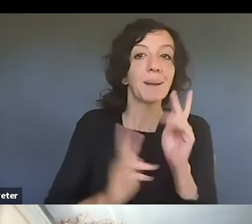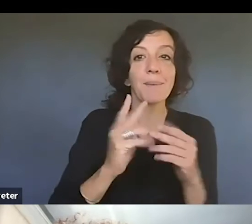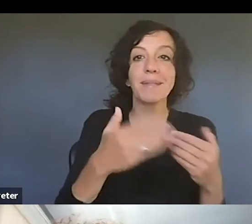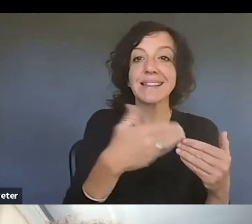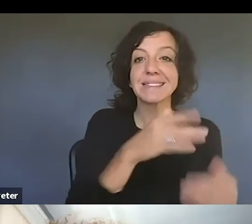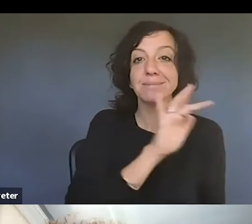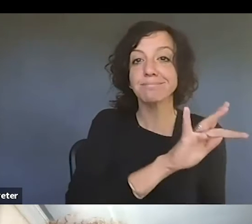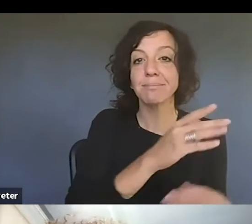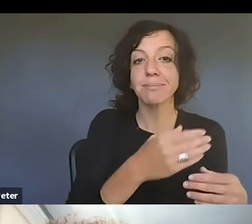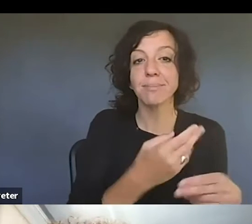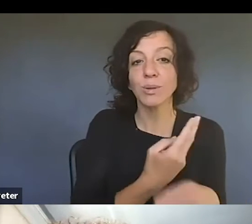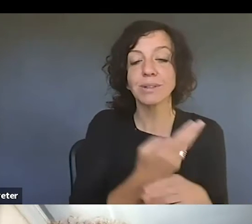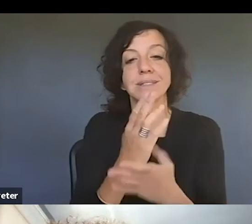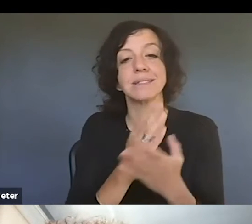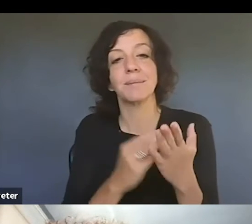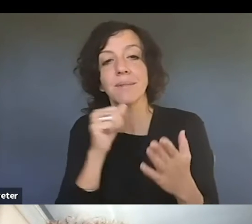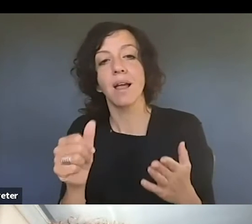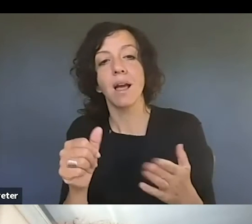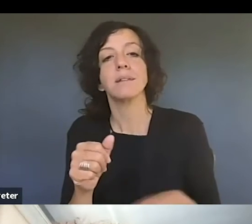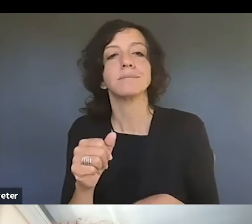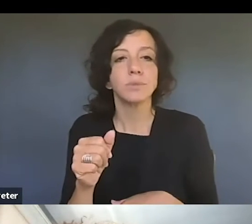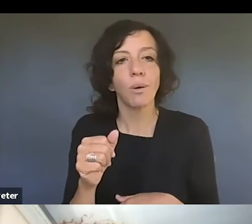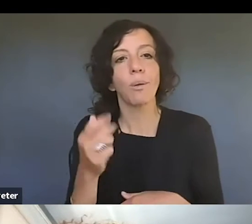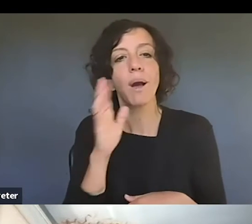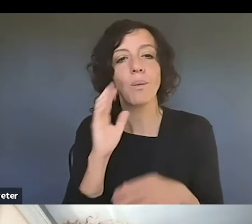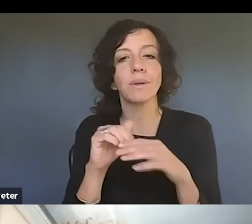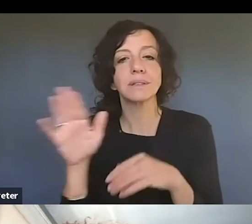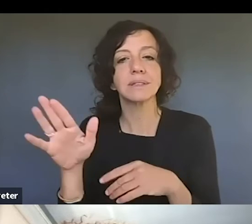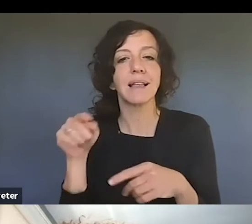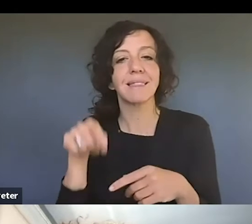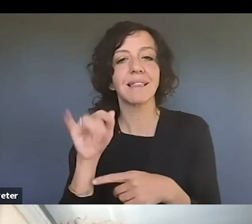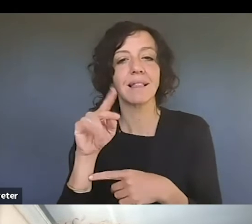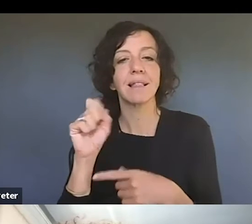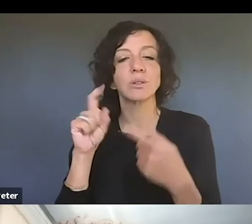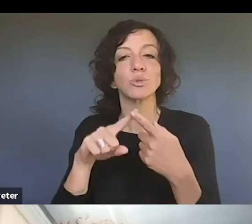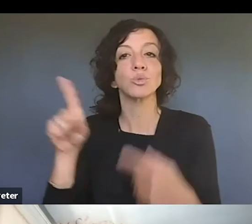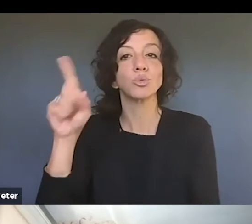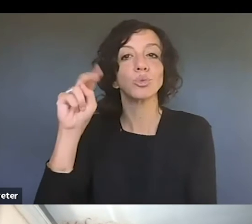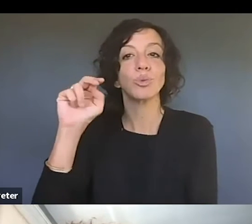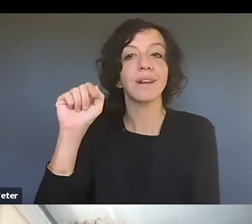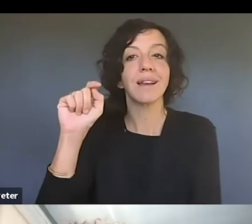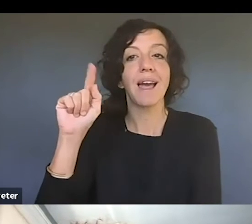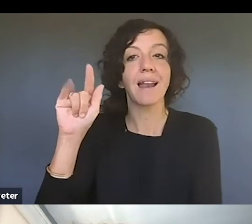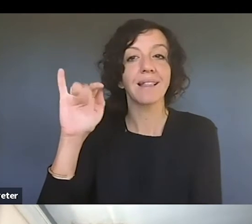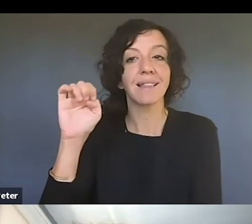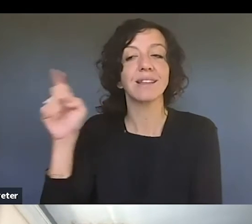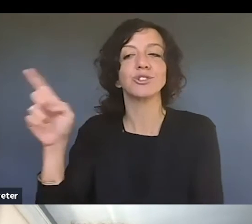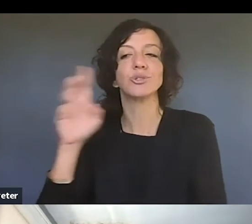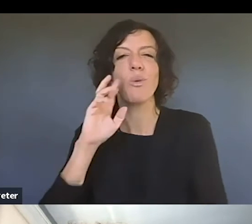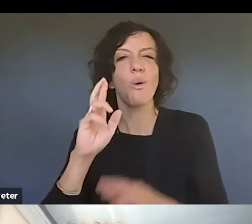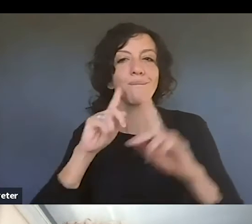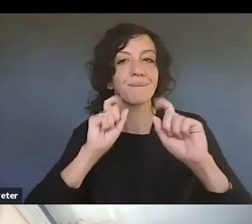to send all these links to Natalie afterwards, and hopefully we'll be able to troubleshoot away to just send out the links to everybody who